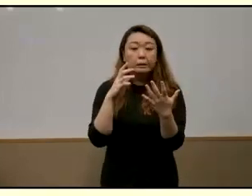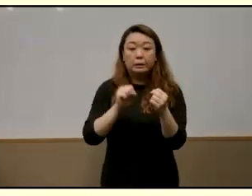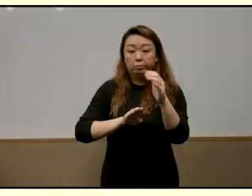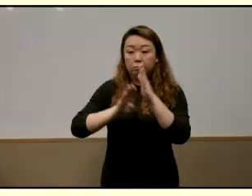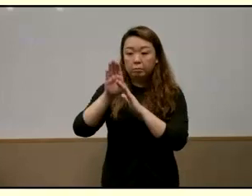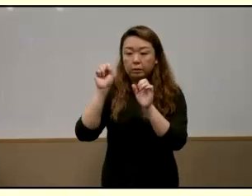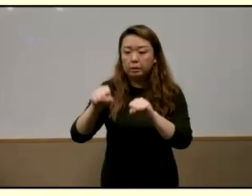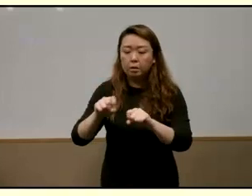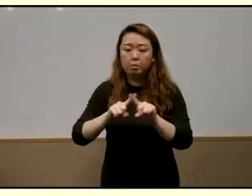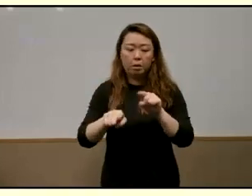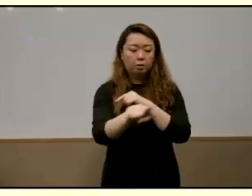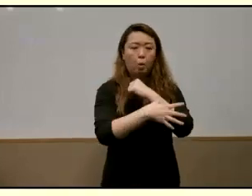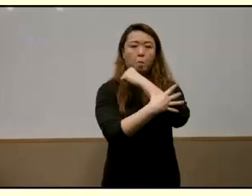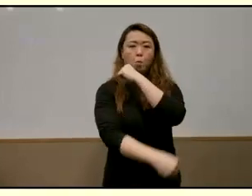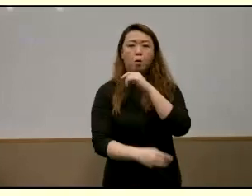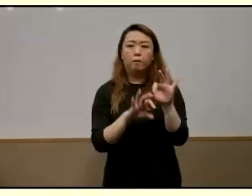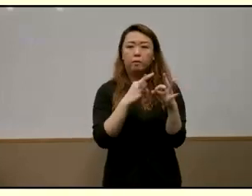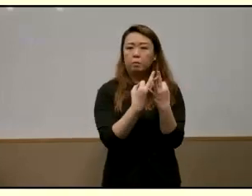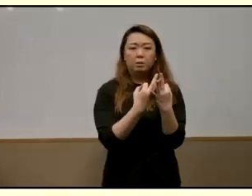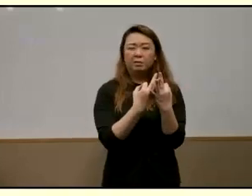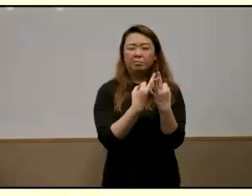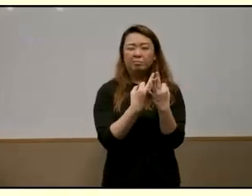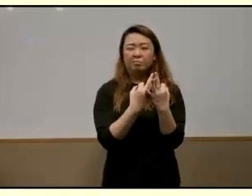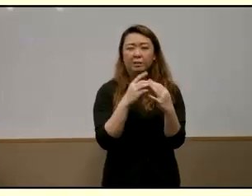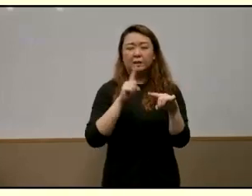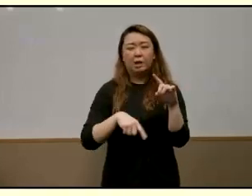disadvantaged young people sometimes quite implausible